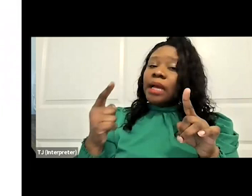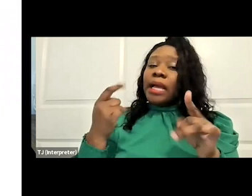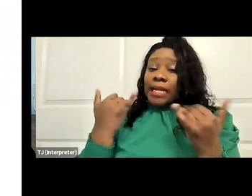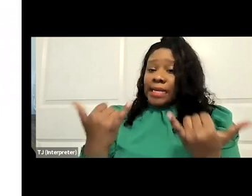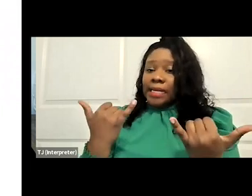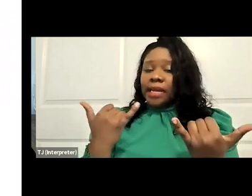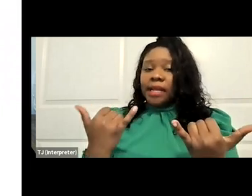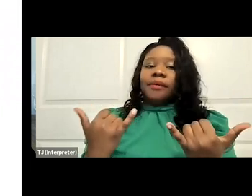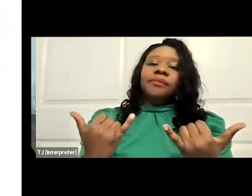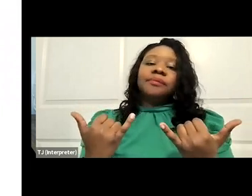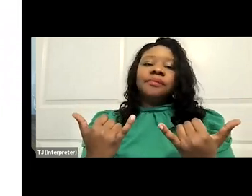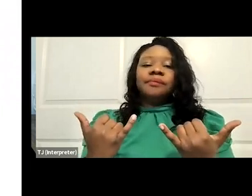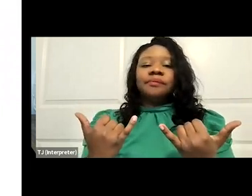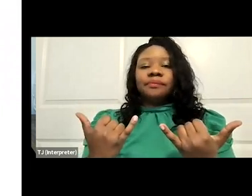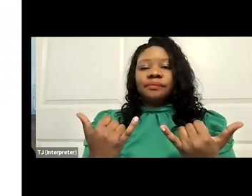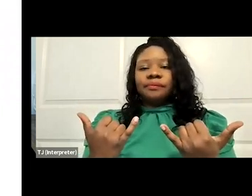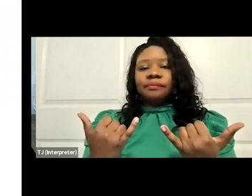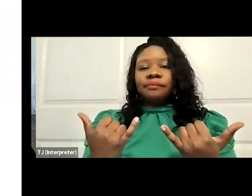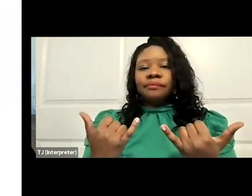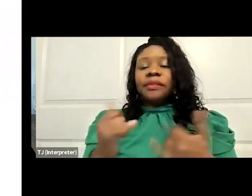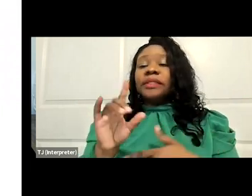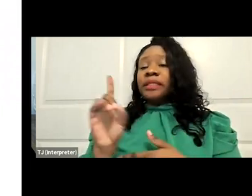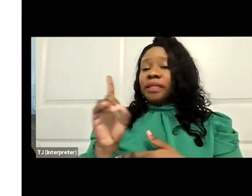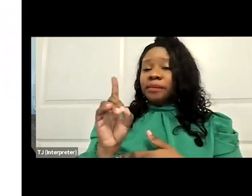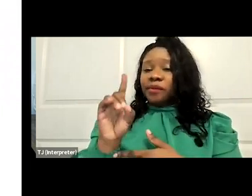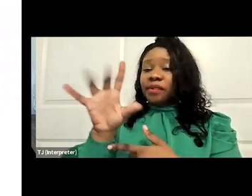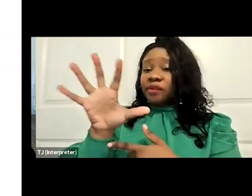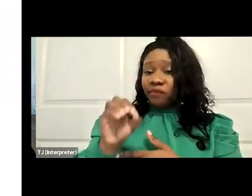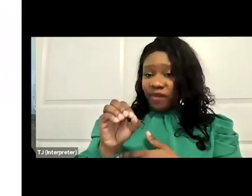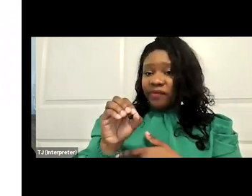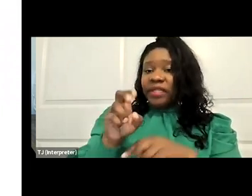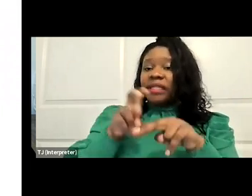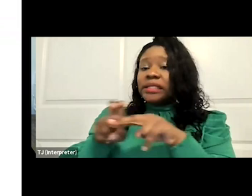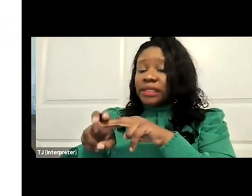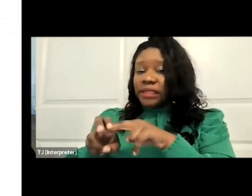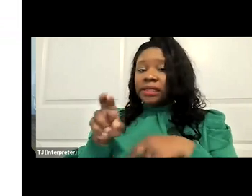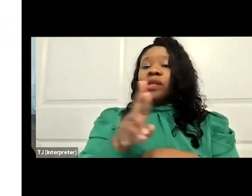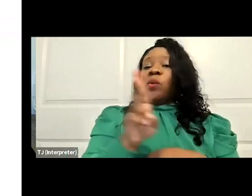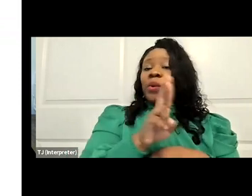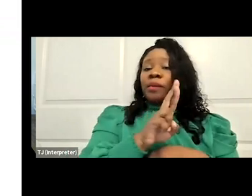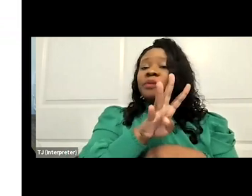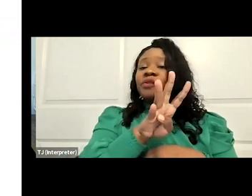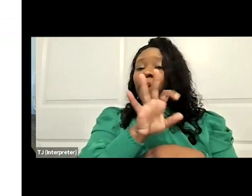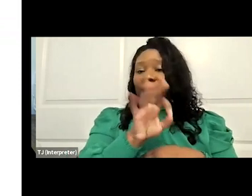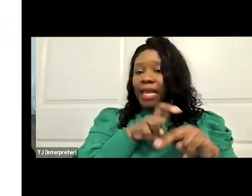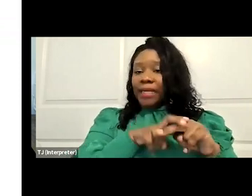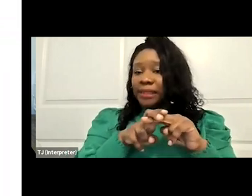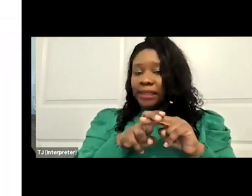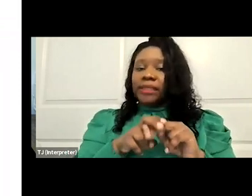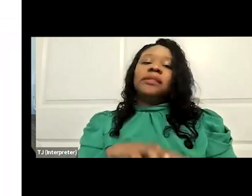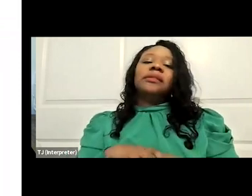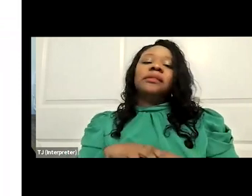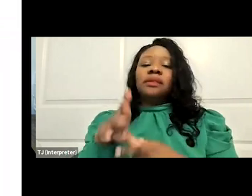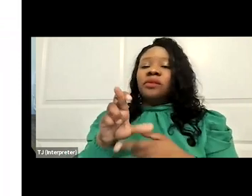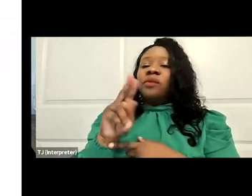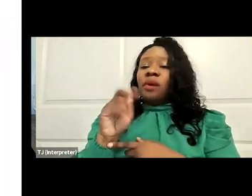of where Democrats hold 50 seats, Republicans hold 49. The runoff